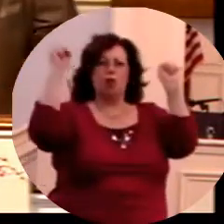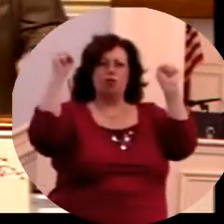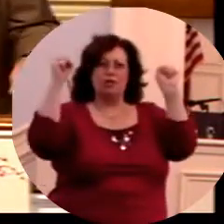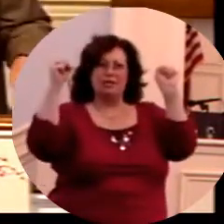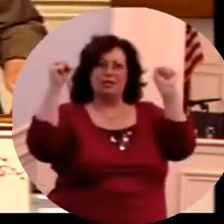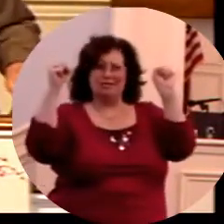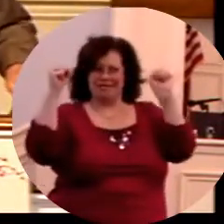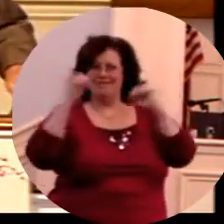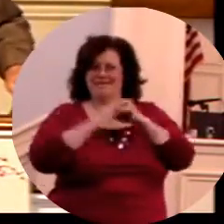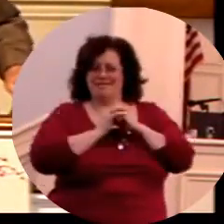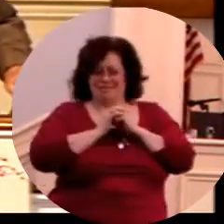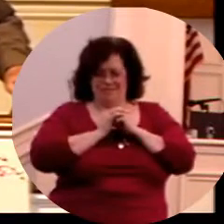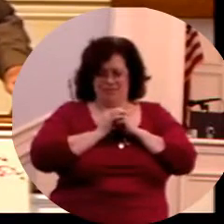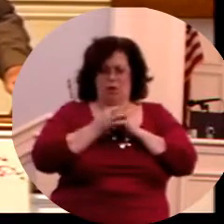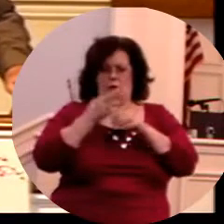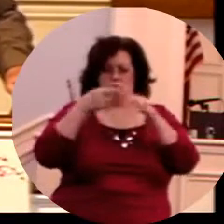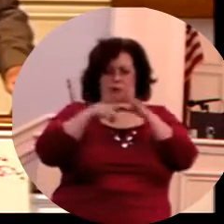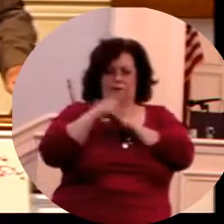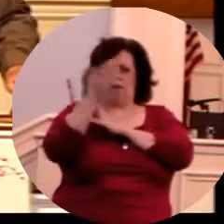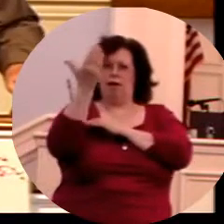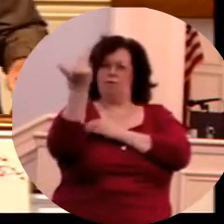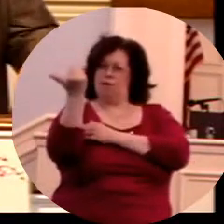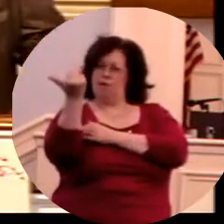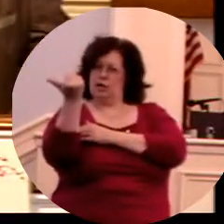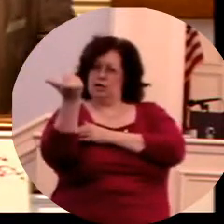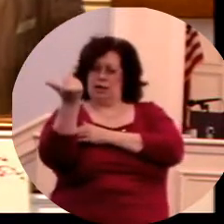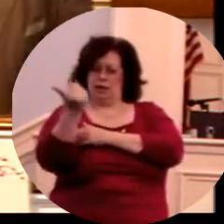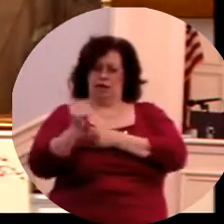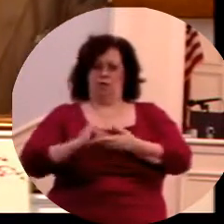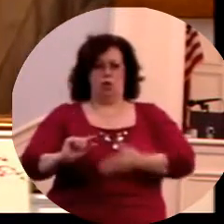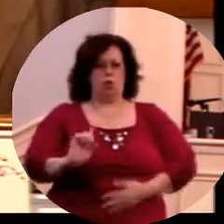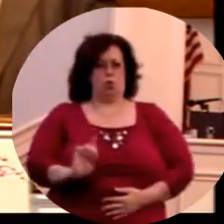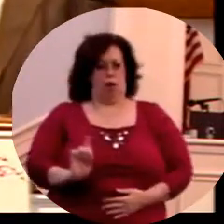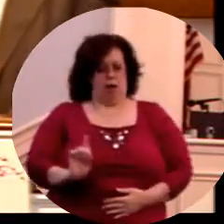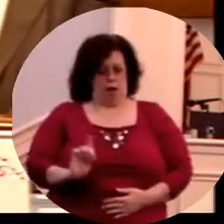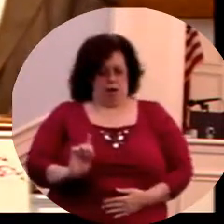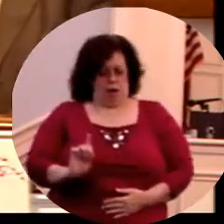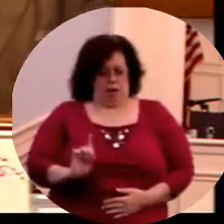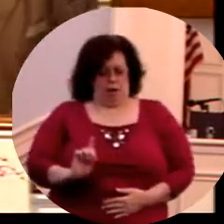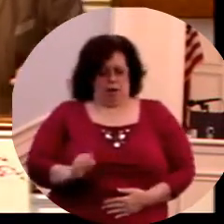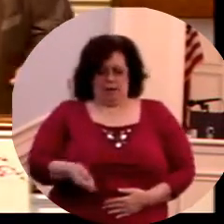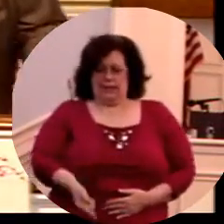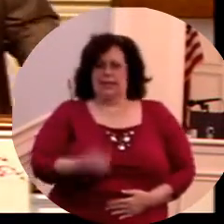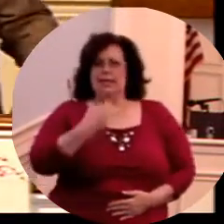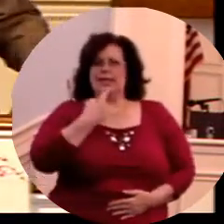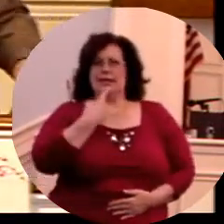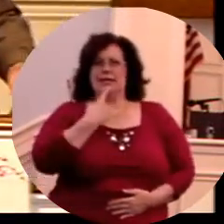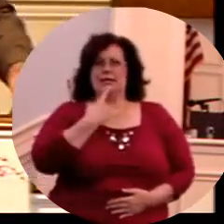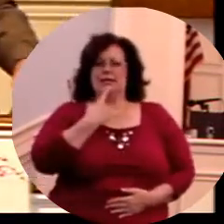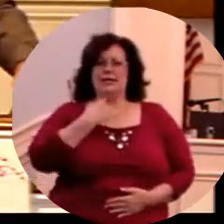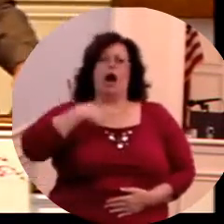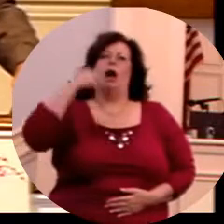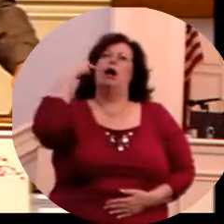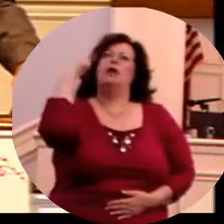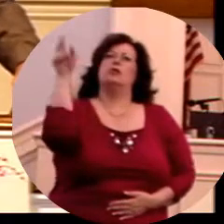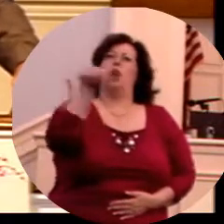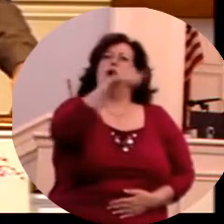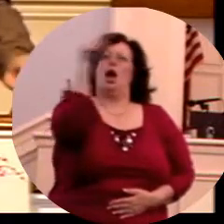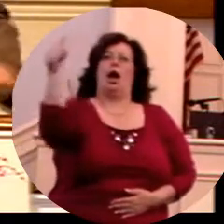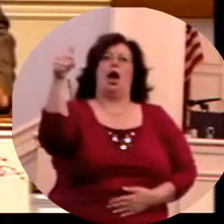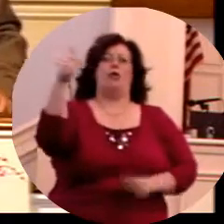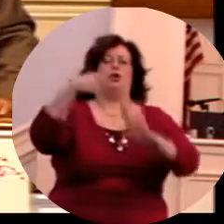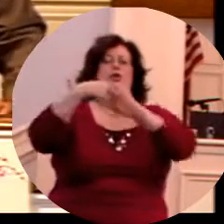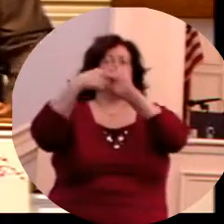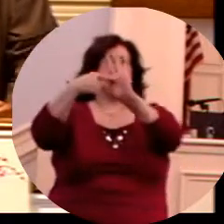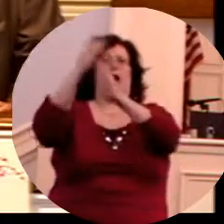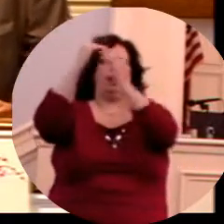that is connected to prophecy. In Revelation 15 and verse number 1, the Bible said, and I